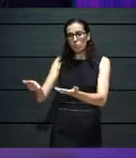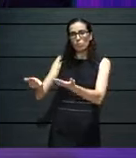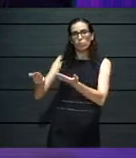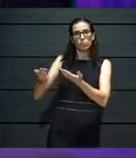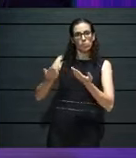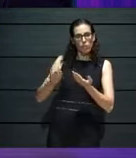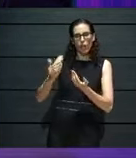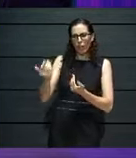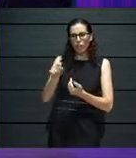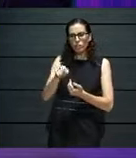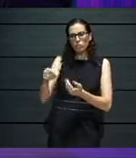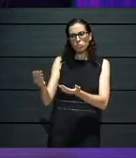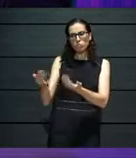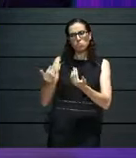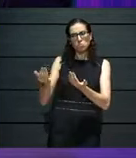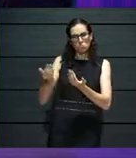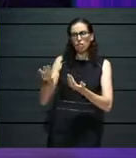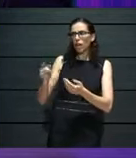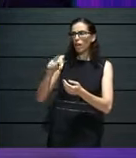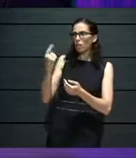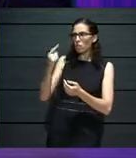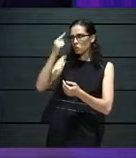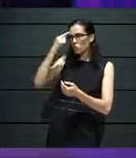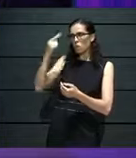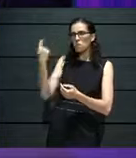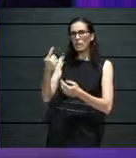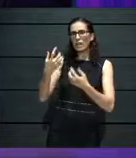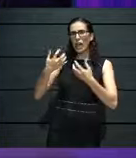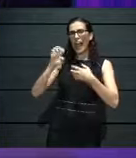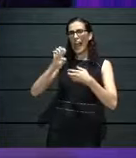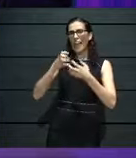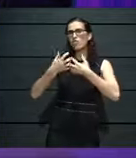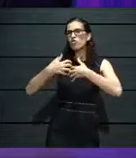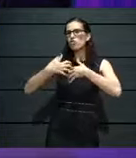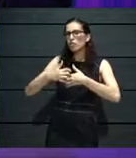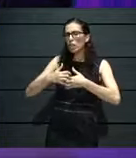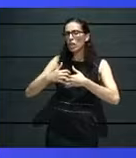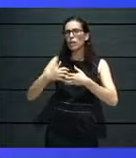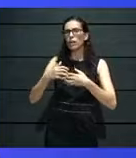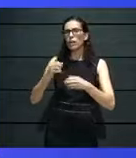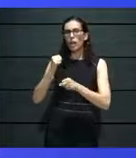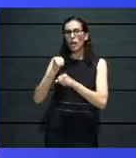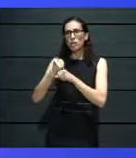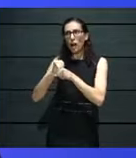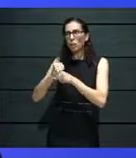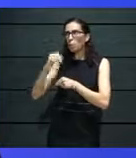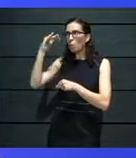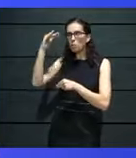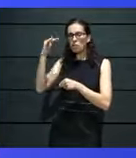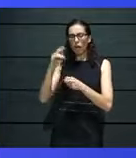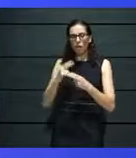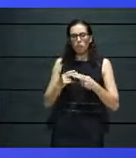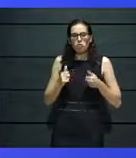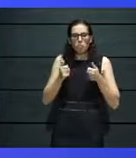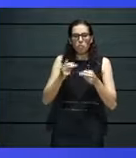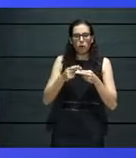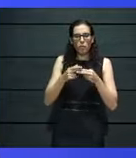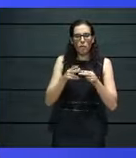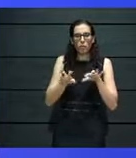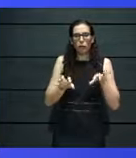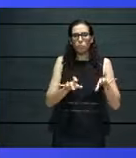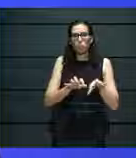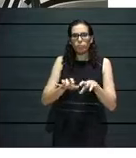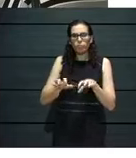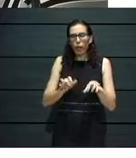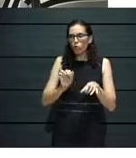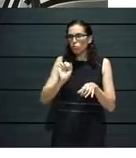musicians and engineers that were working from home and creating their own home-built synthesizer. There's the modular synth